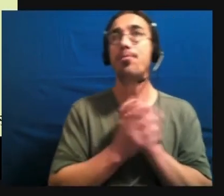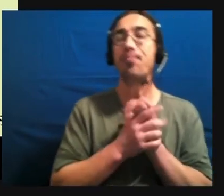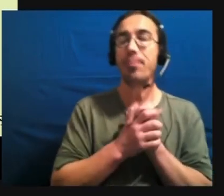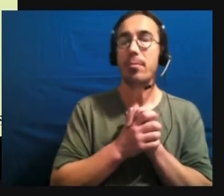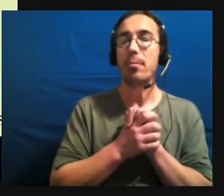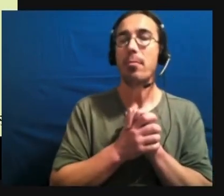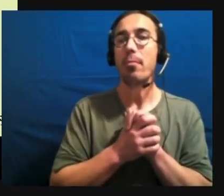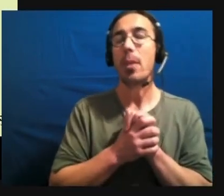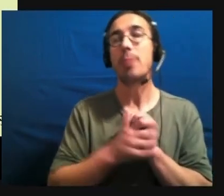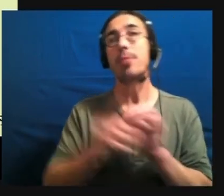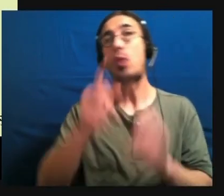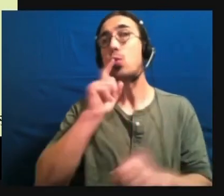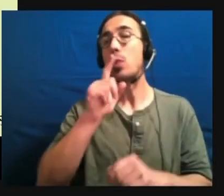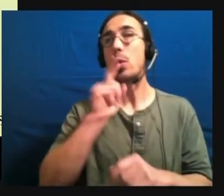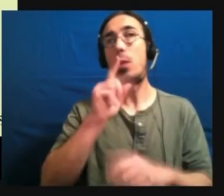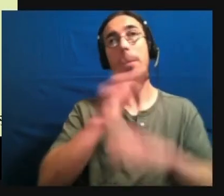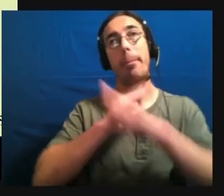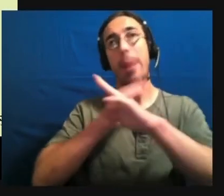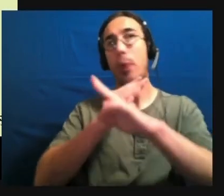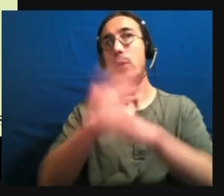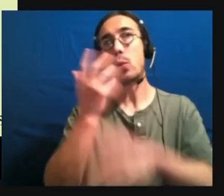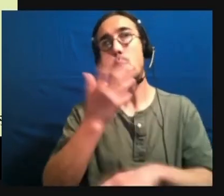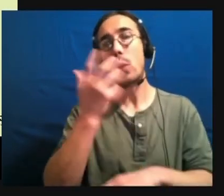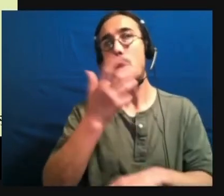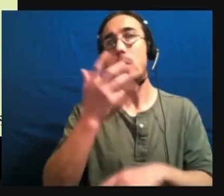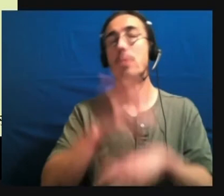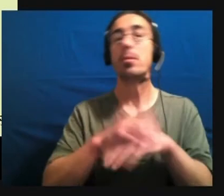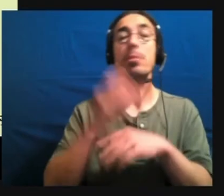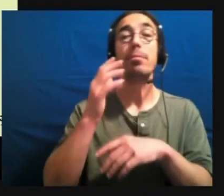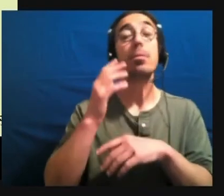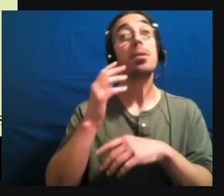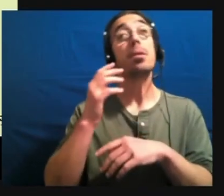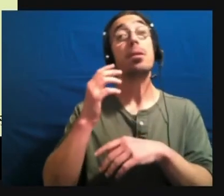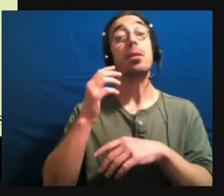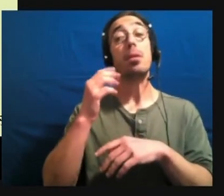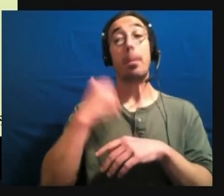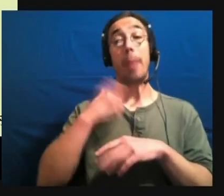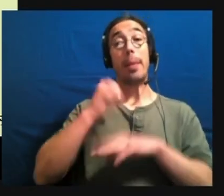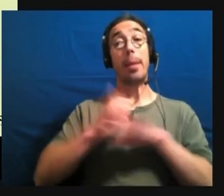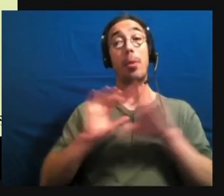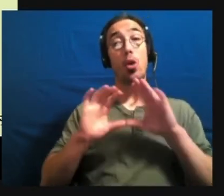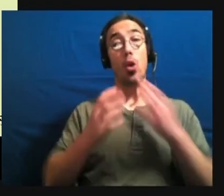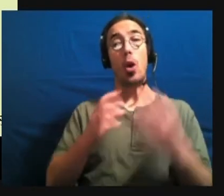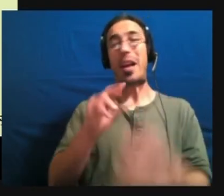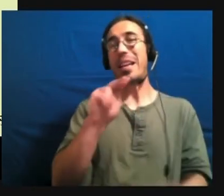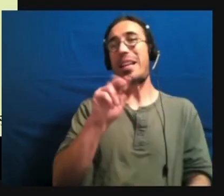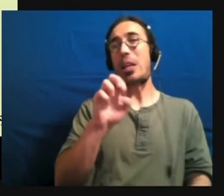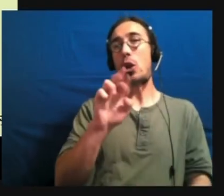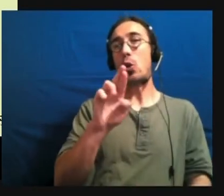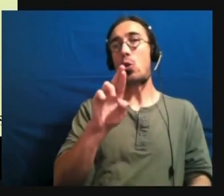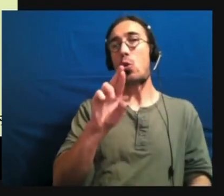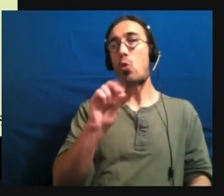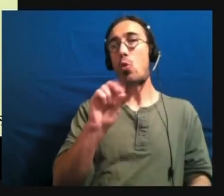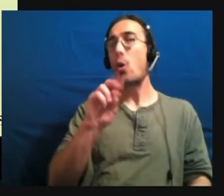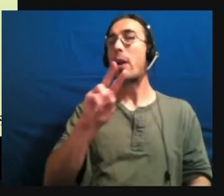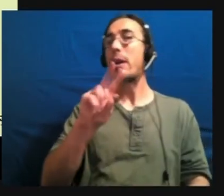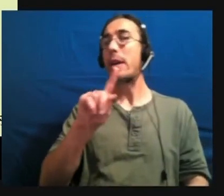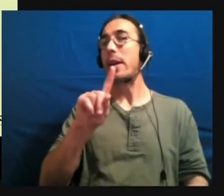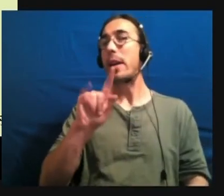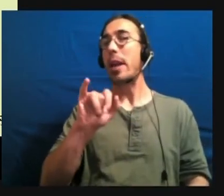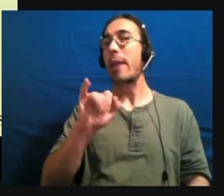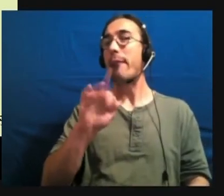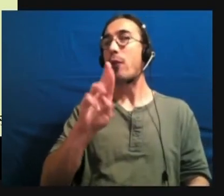barriers here. And it's something, um, one of the groups that I've formed is the neurodiversity, um, affirmative